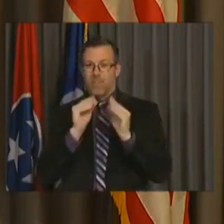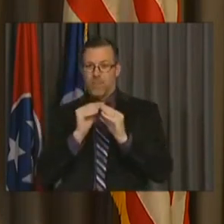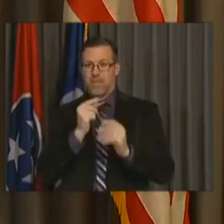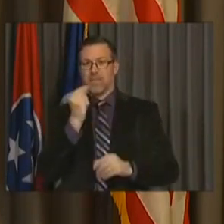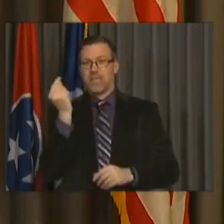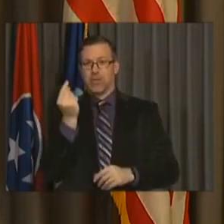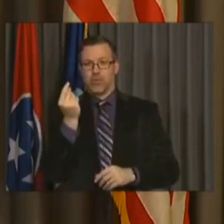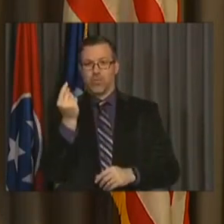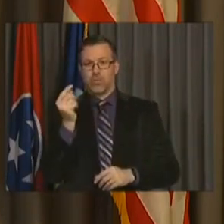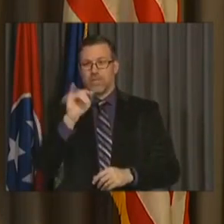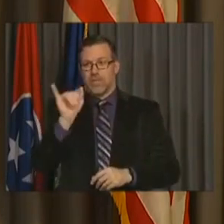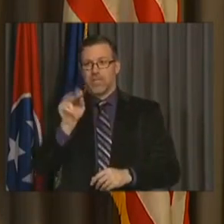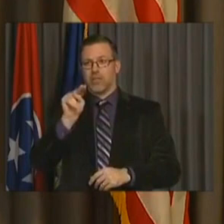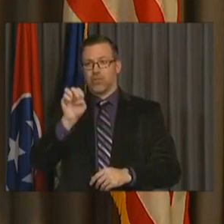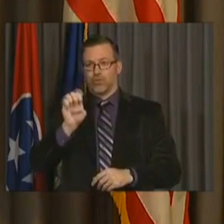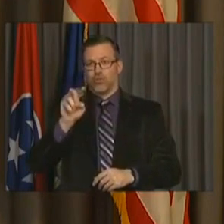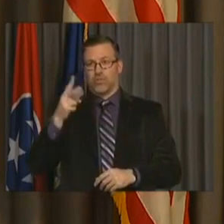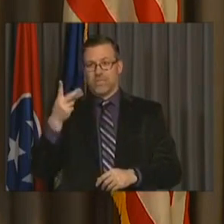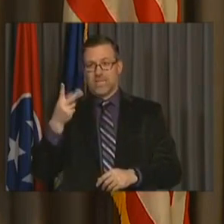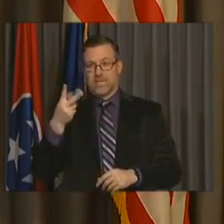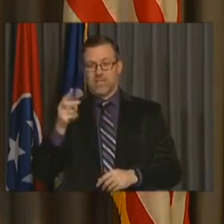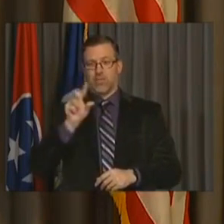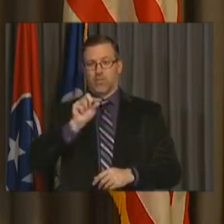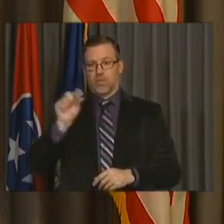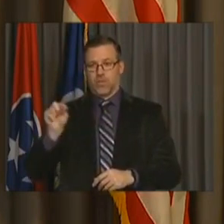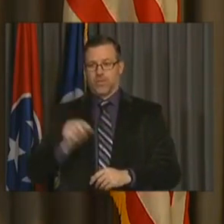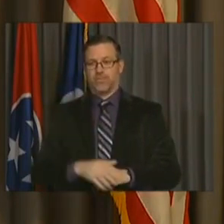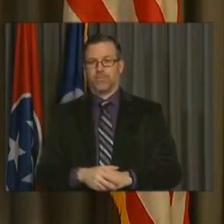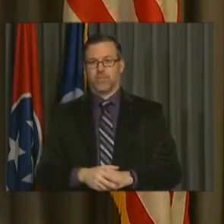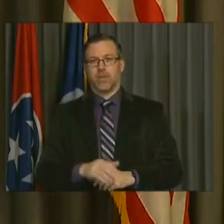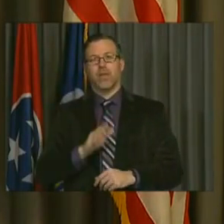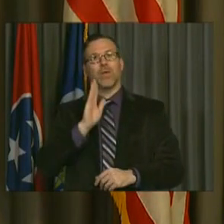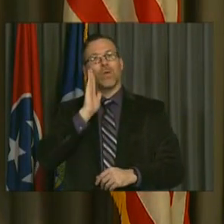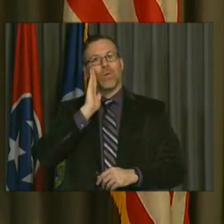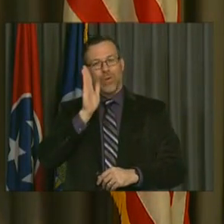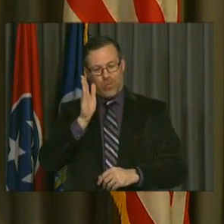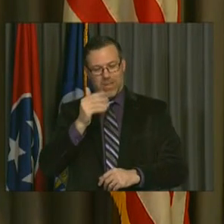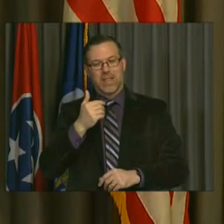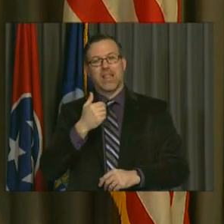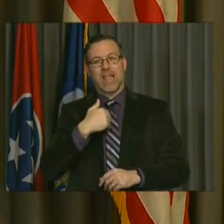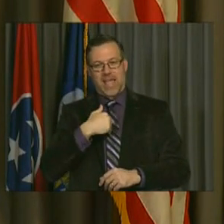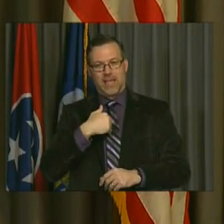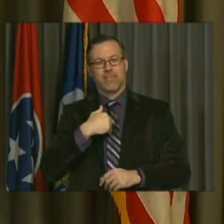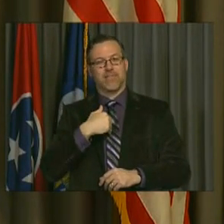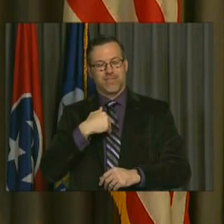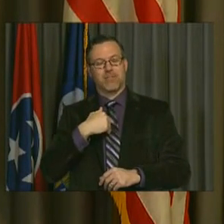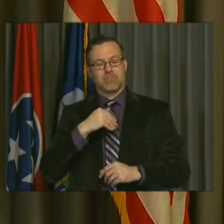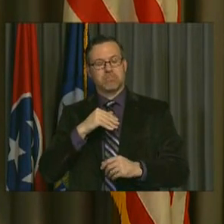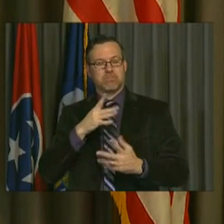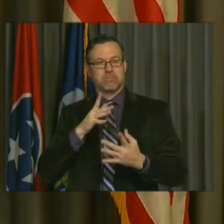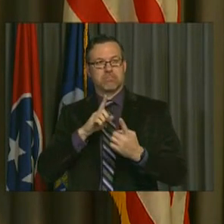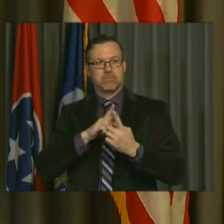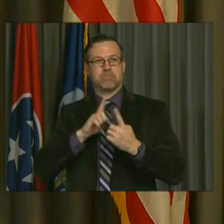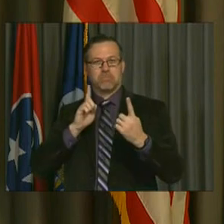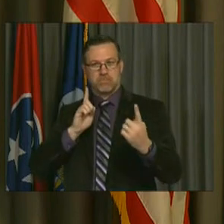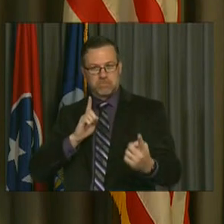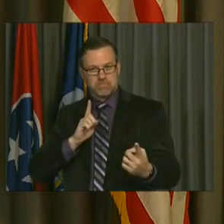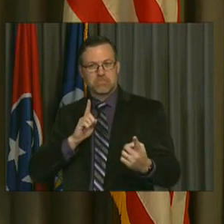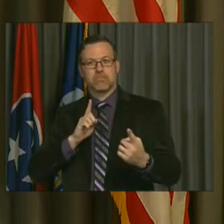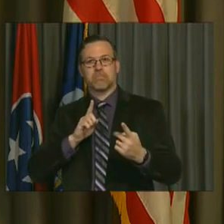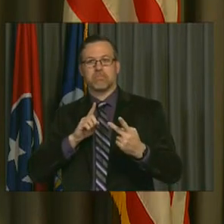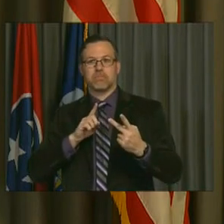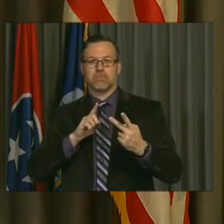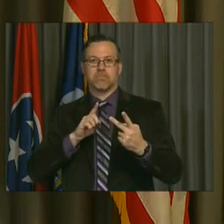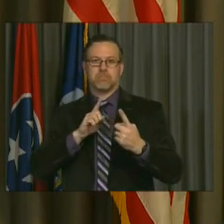2020. And we will be practicing safe health protocols and good